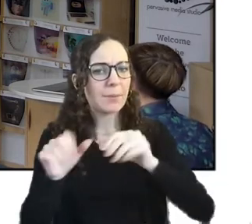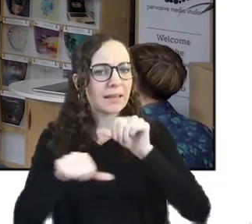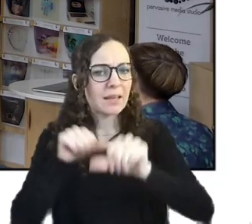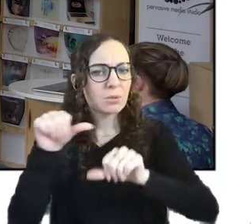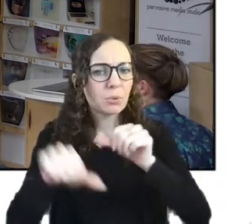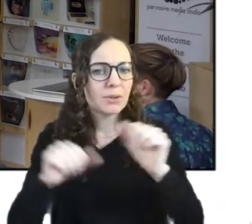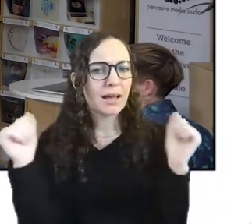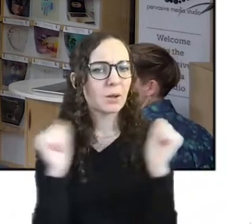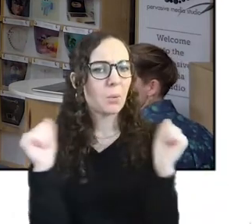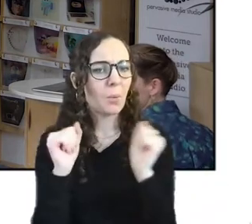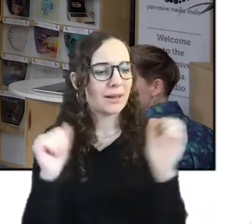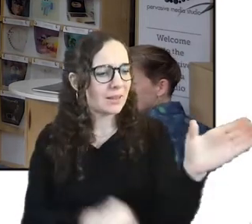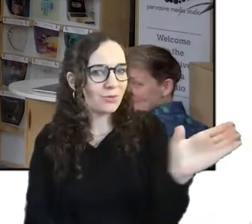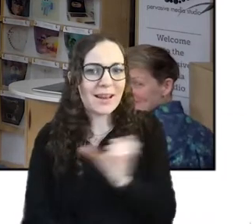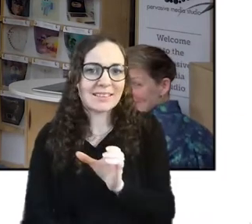sounds.